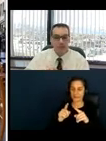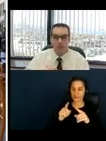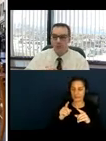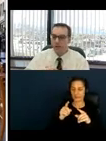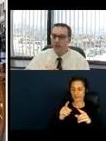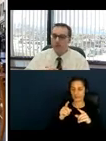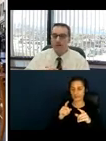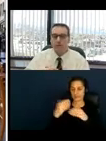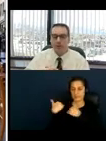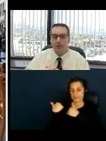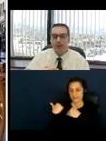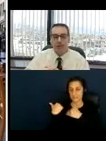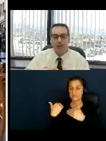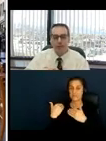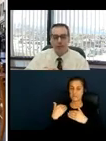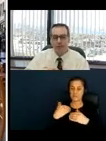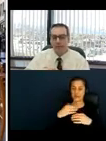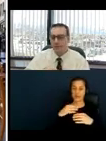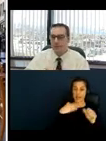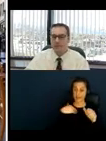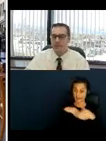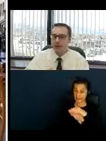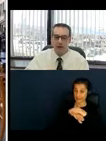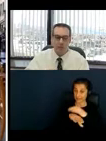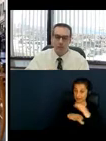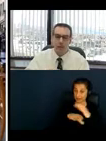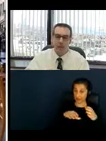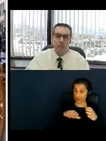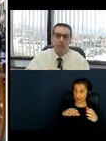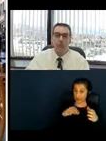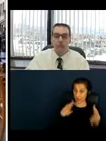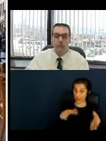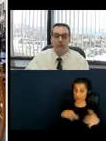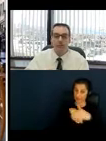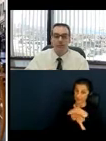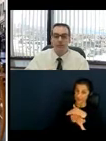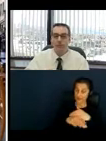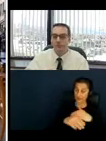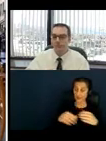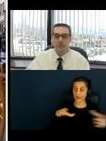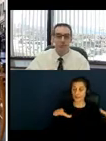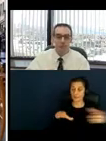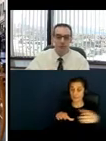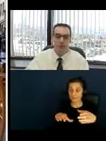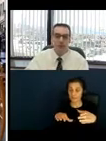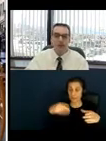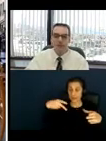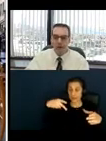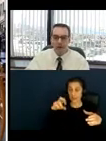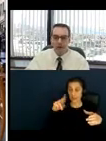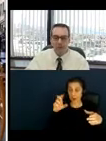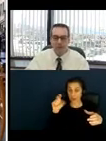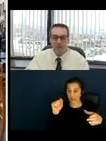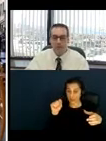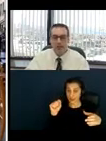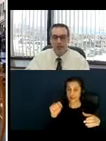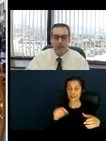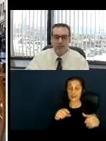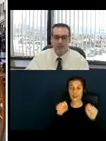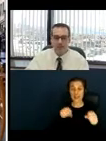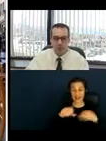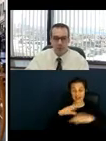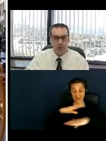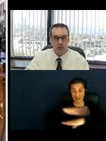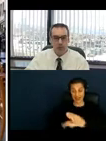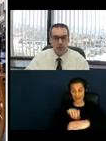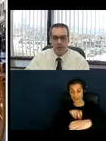or other off sidewalk dining locations? Is there adequate maneuvering clearances so people can maneuver around tables and allow for